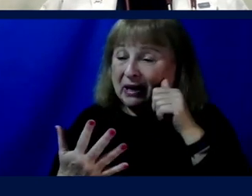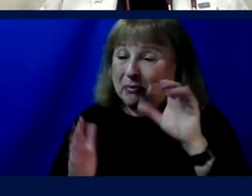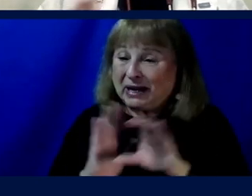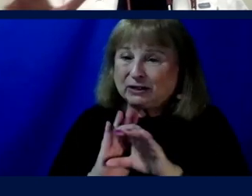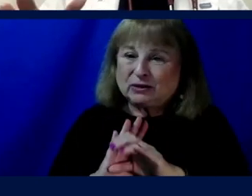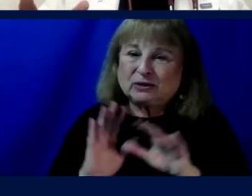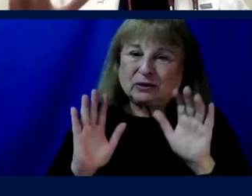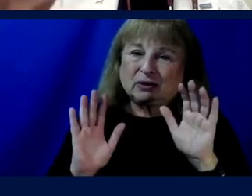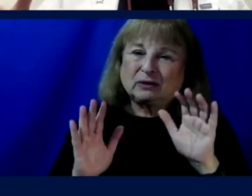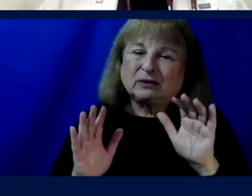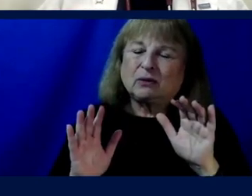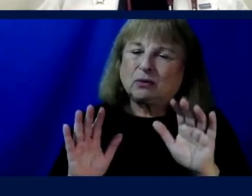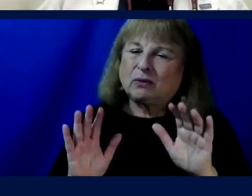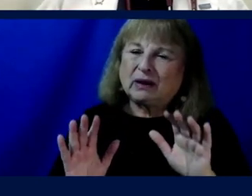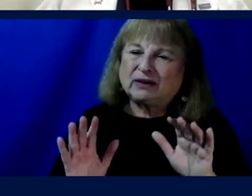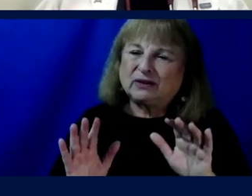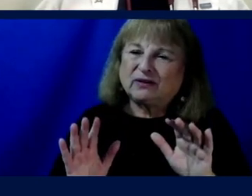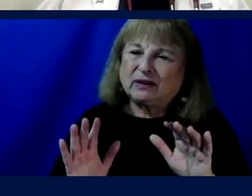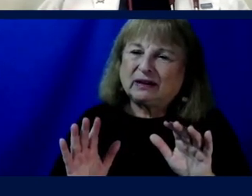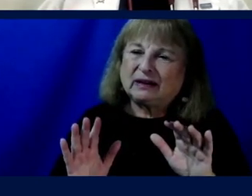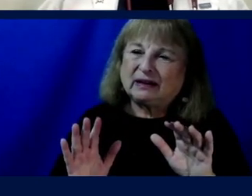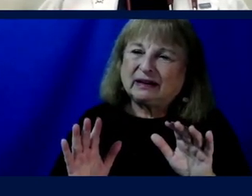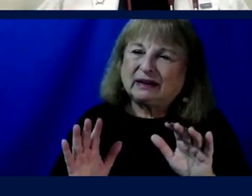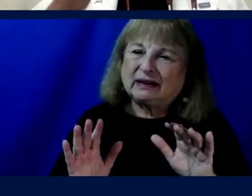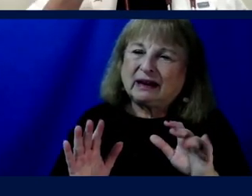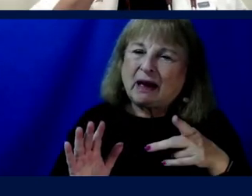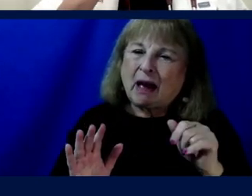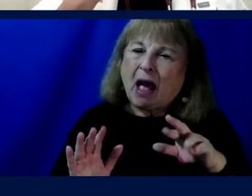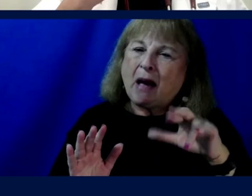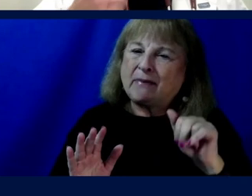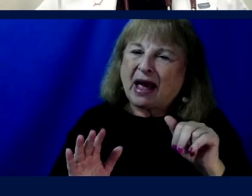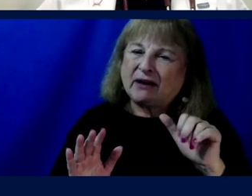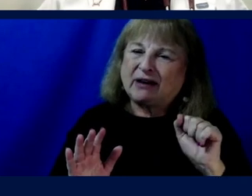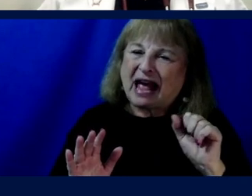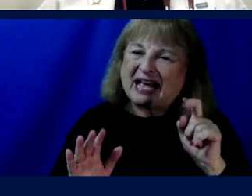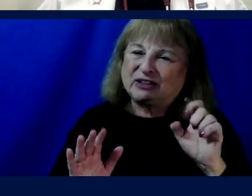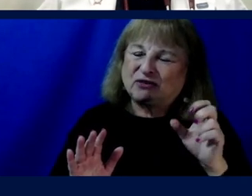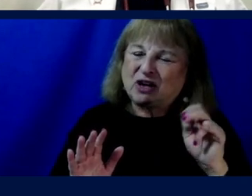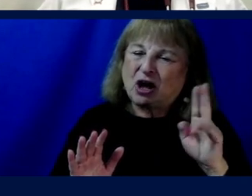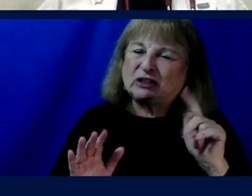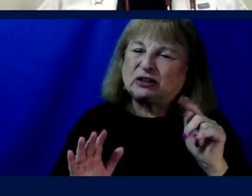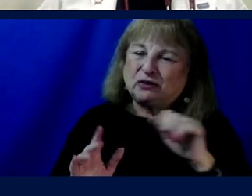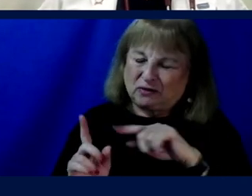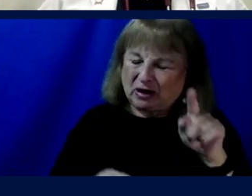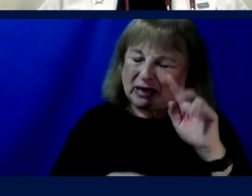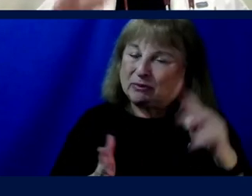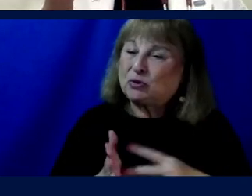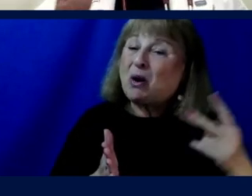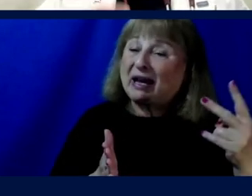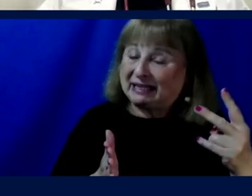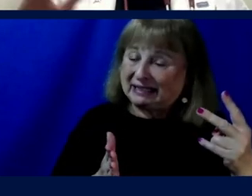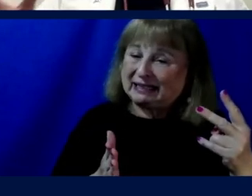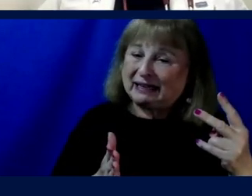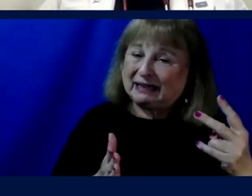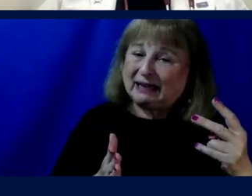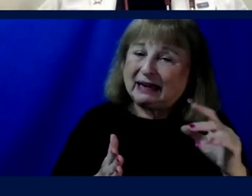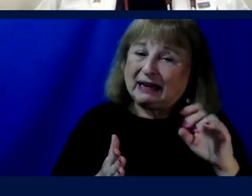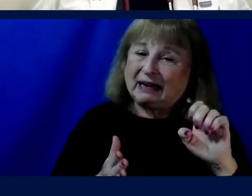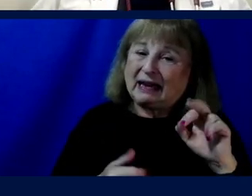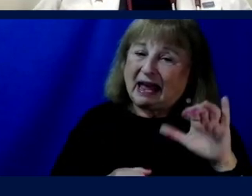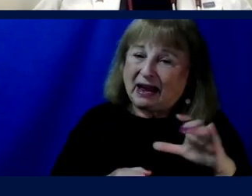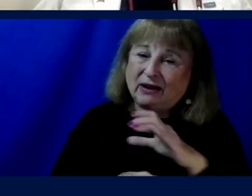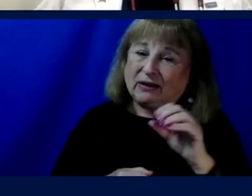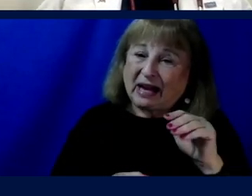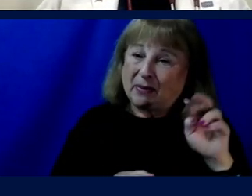wonderful, two pictures are of our wonderful para-astronauts who have gone up twice with mission astro access, Eric and